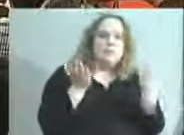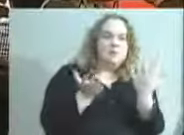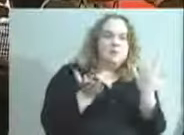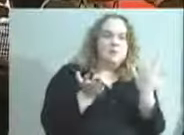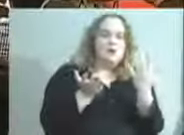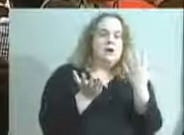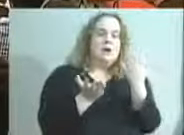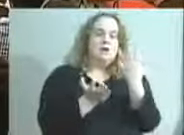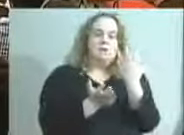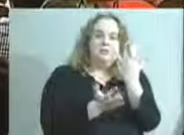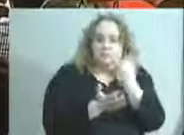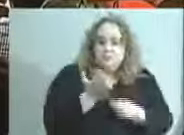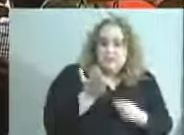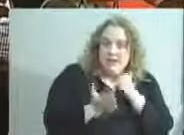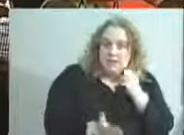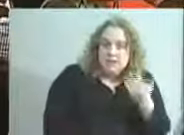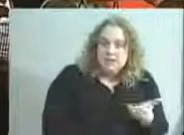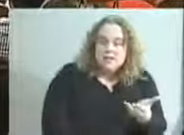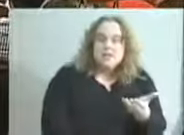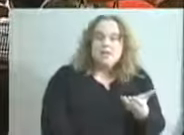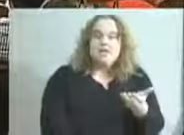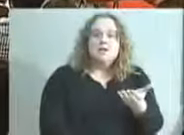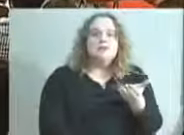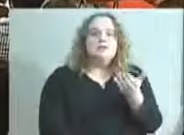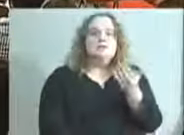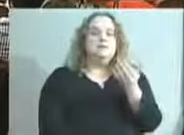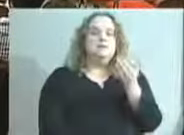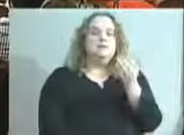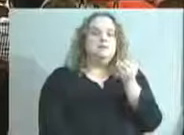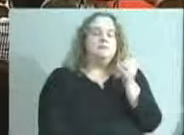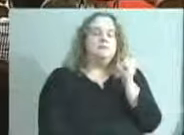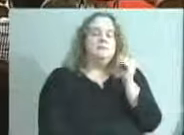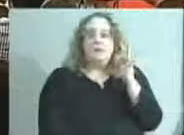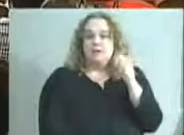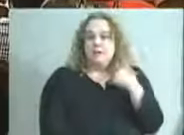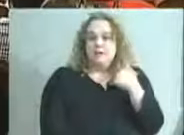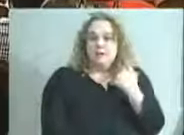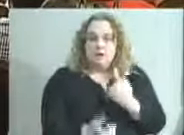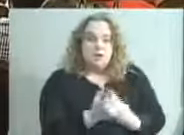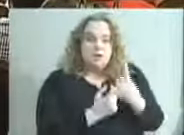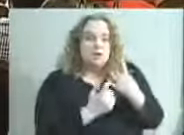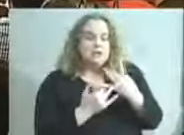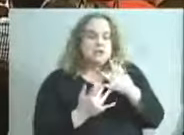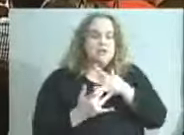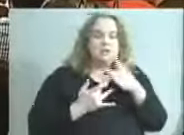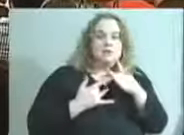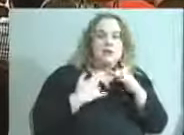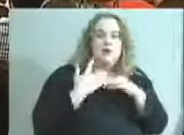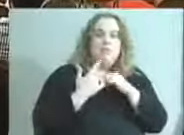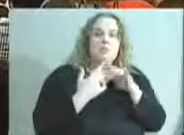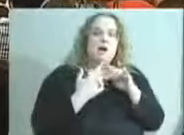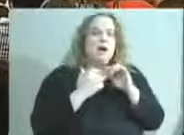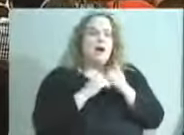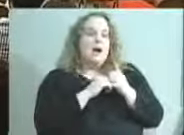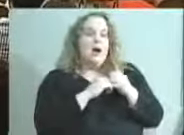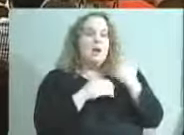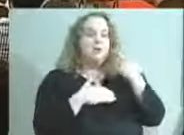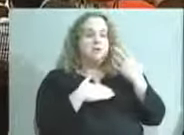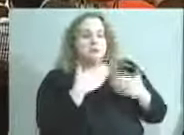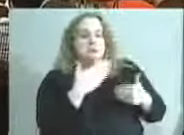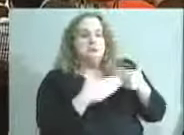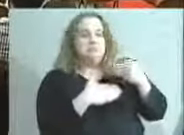missing, what, you know, if there are questions or concerns about particularly how we're rolling